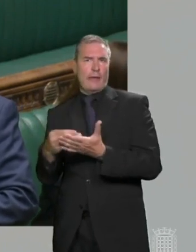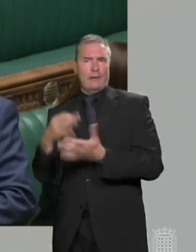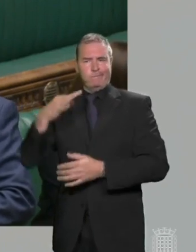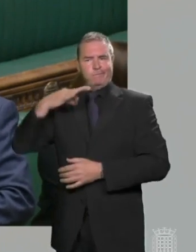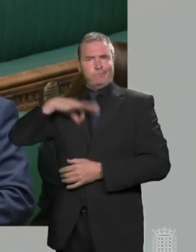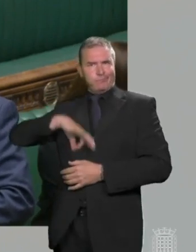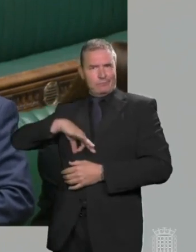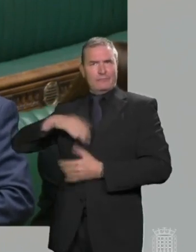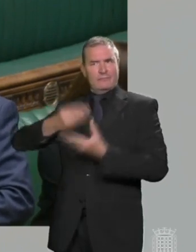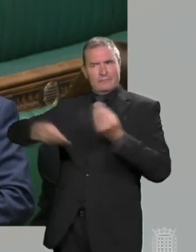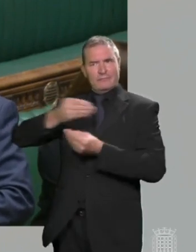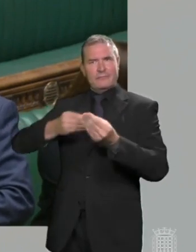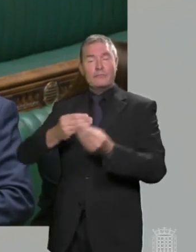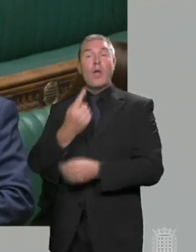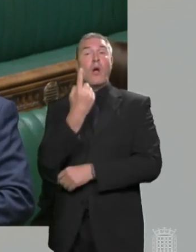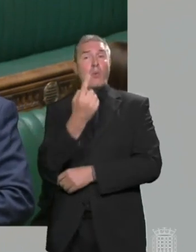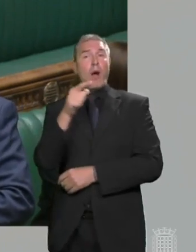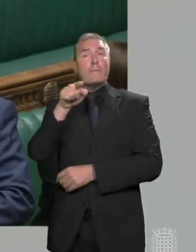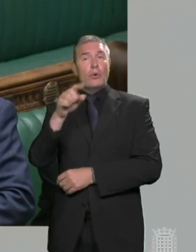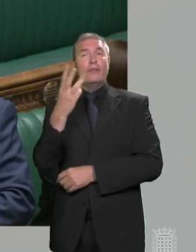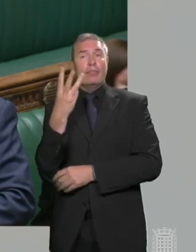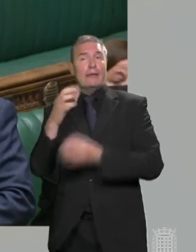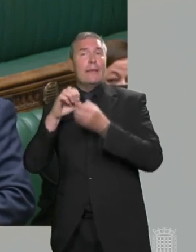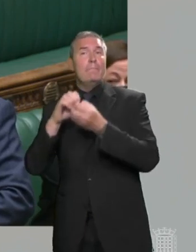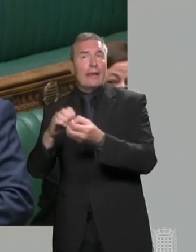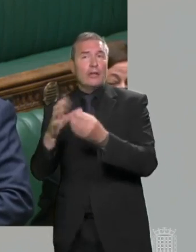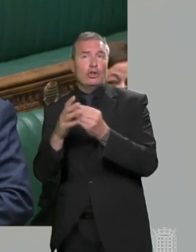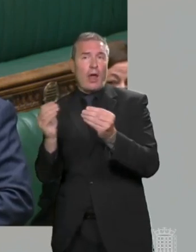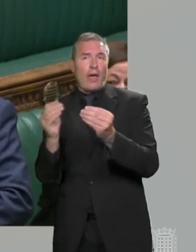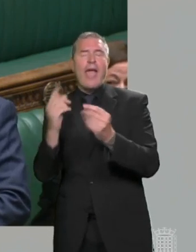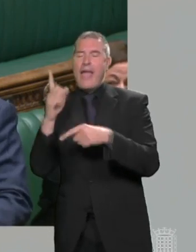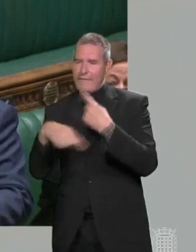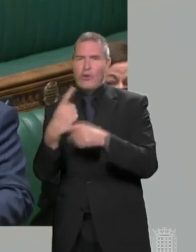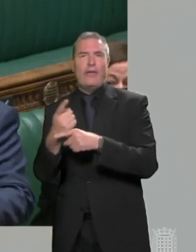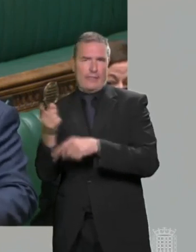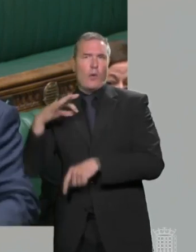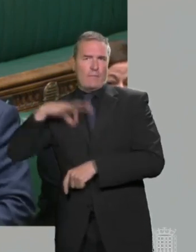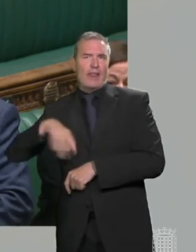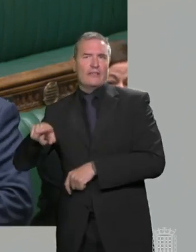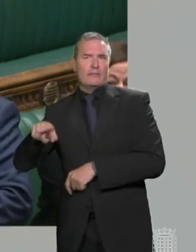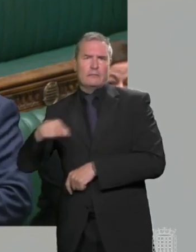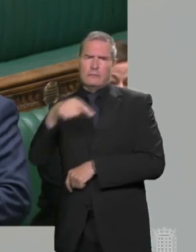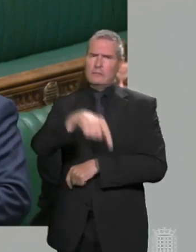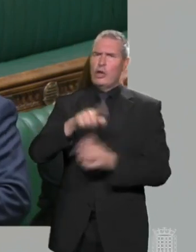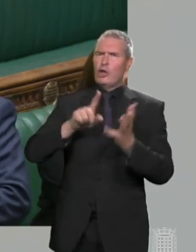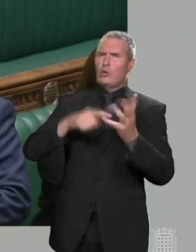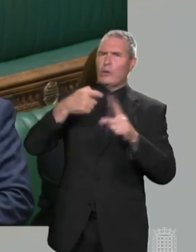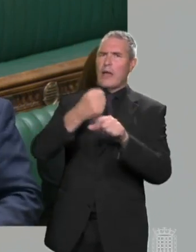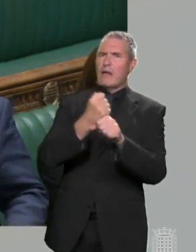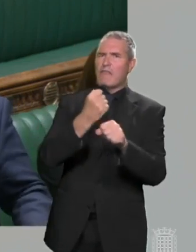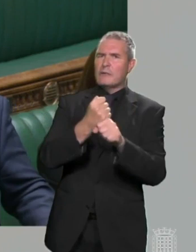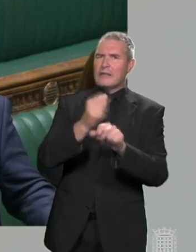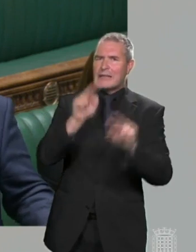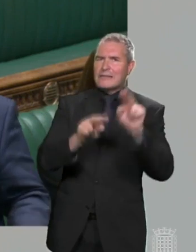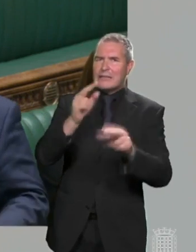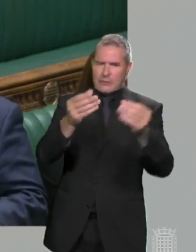to the tune of $1.3 billion a year. The UK Government's own assessment says that